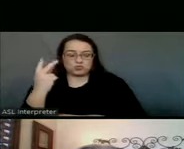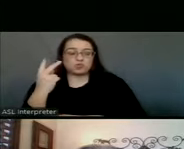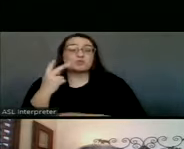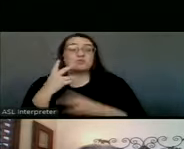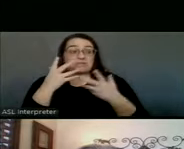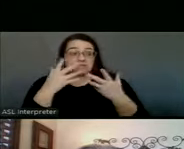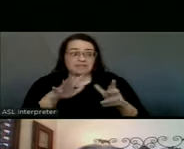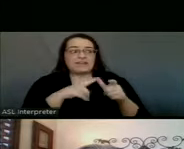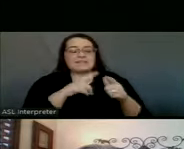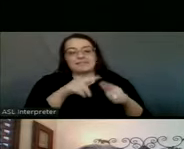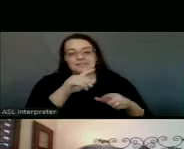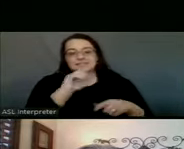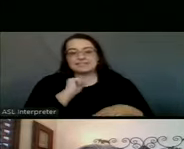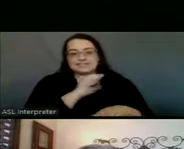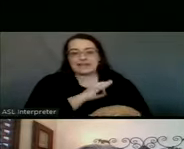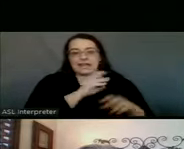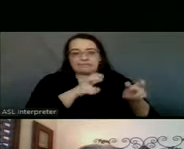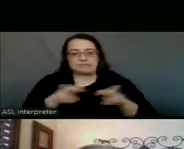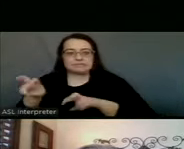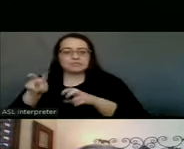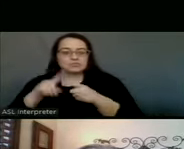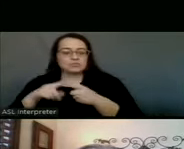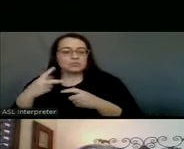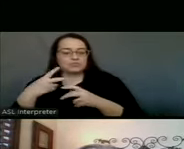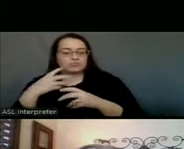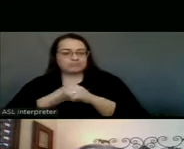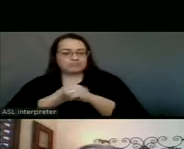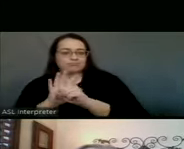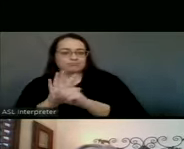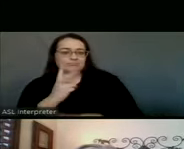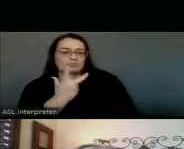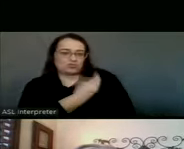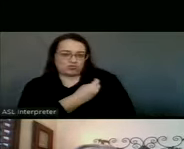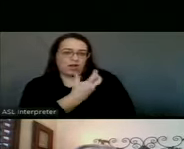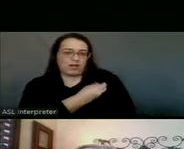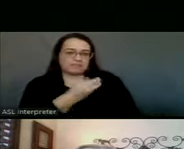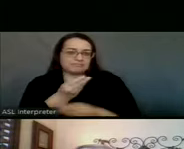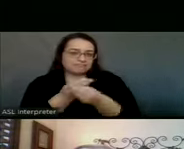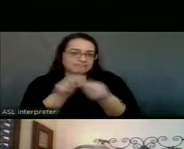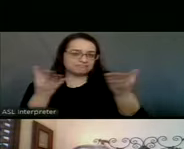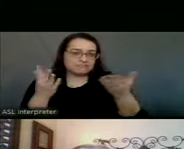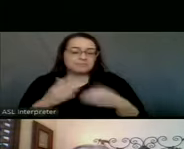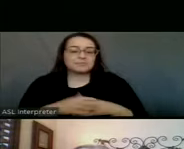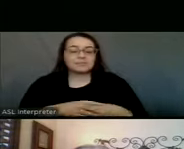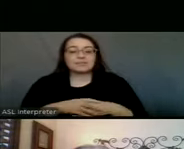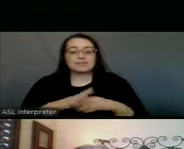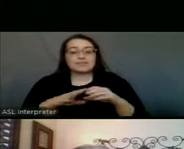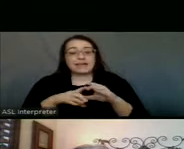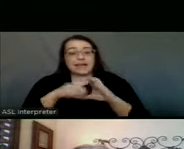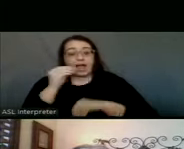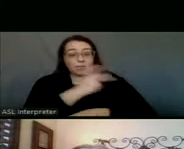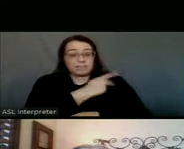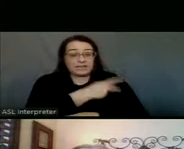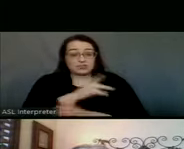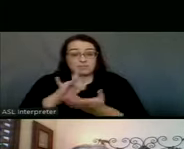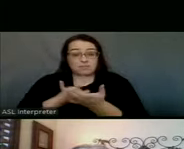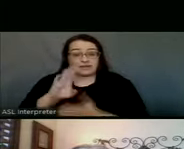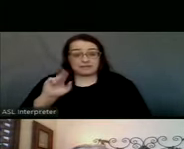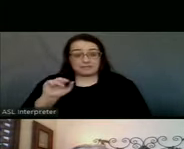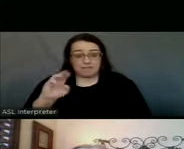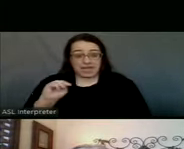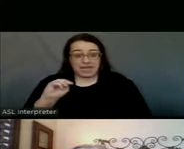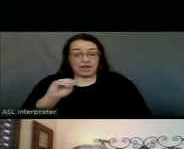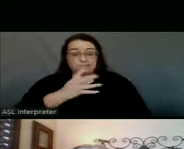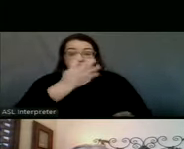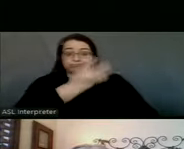staff over to the vaccination clinic to help with staffing there. The outpatient bamlanivimab infusion center is